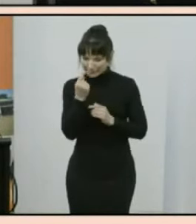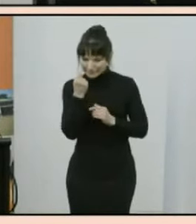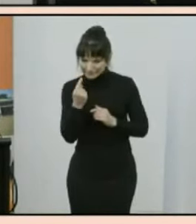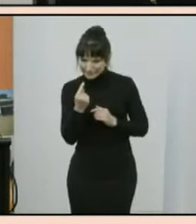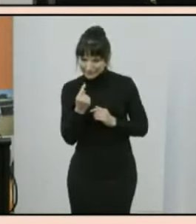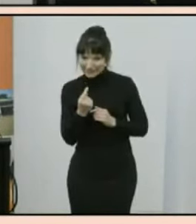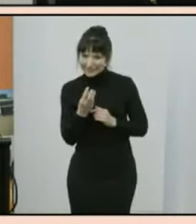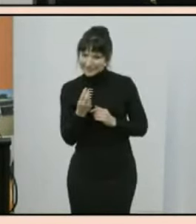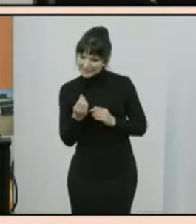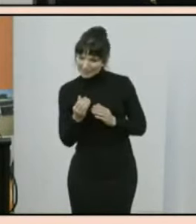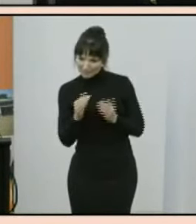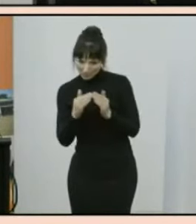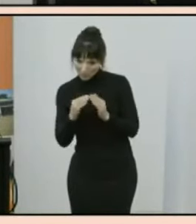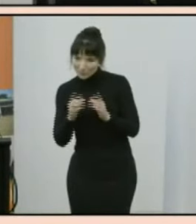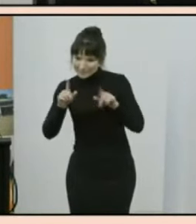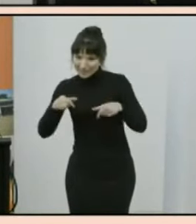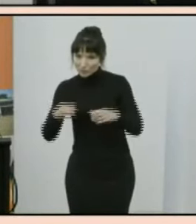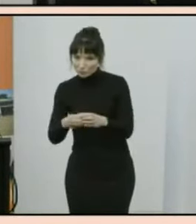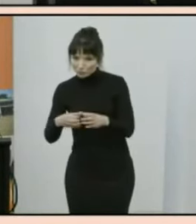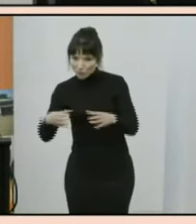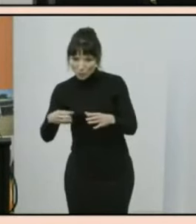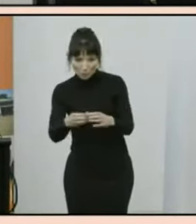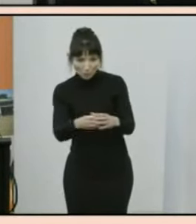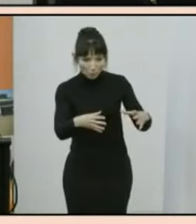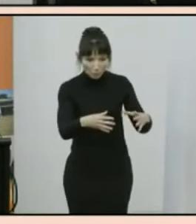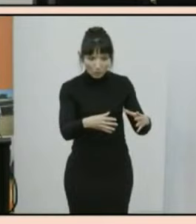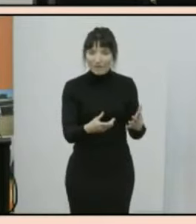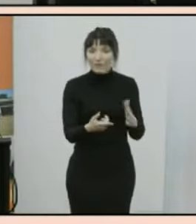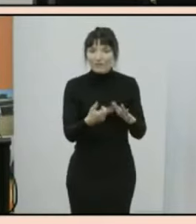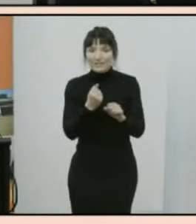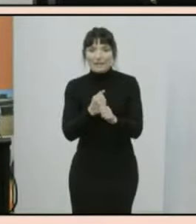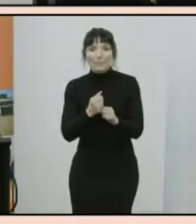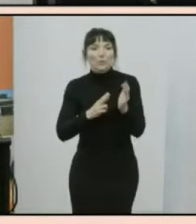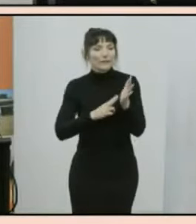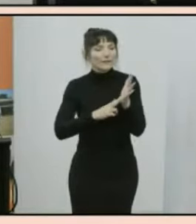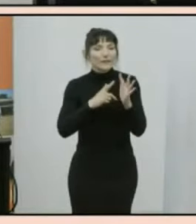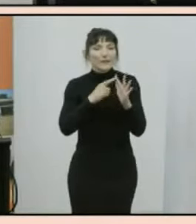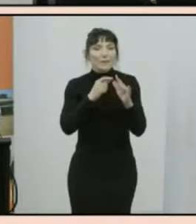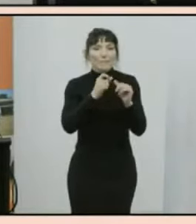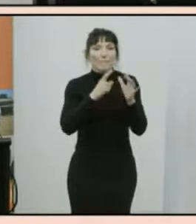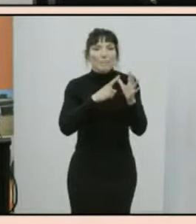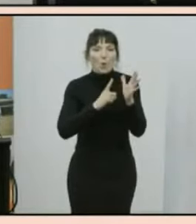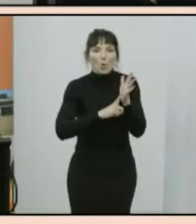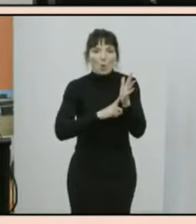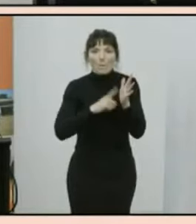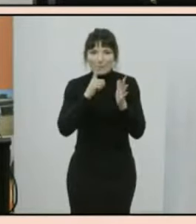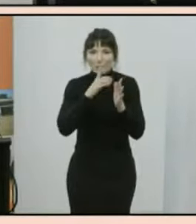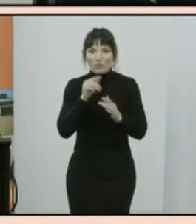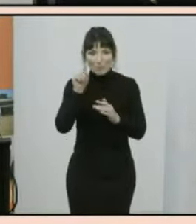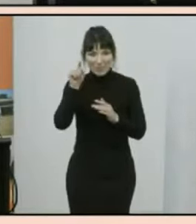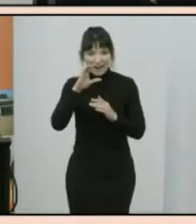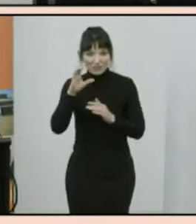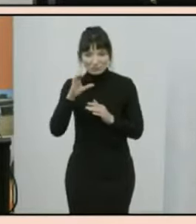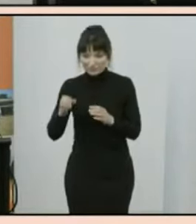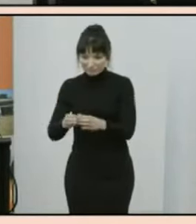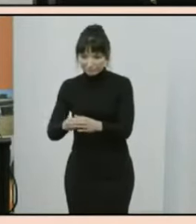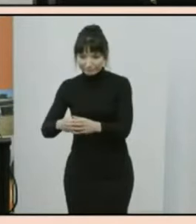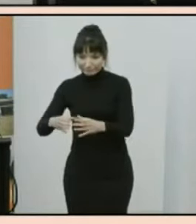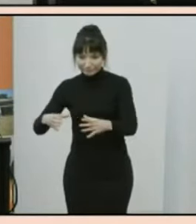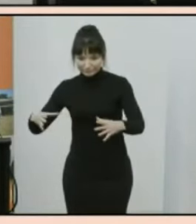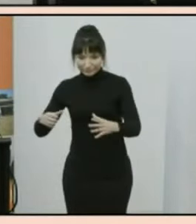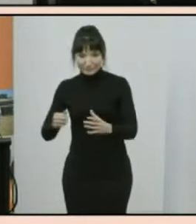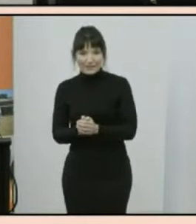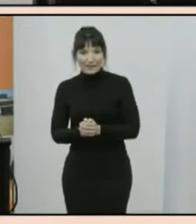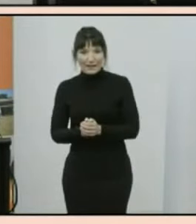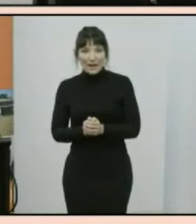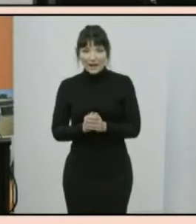for example our population from nepal has more than doubled since the last census and this change can be seen with nepali being one of the top